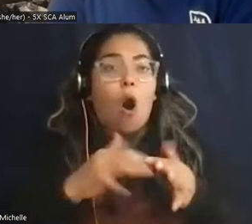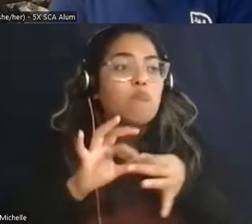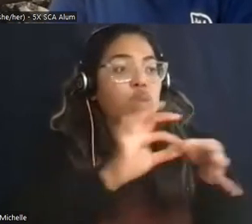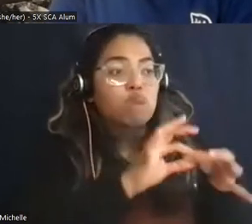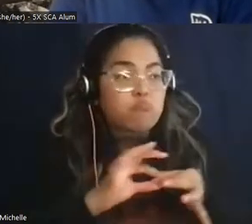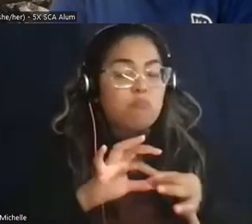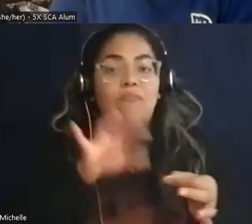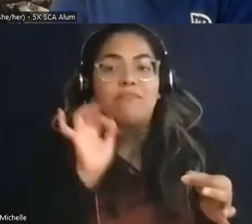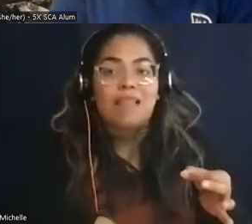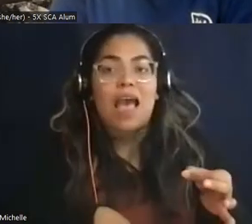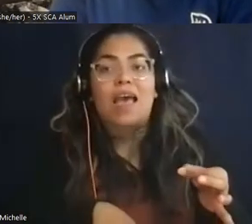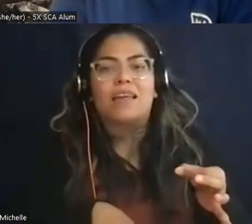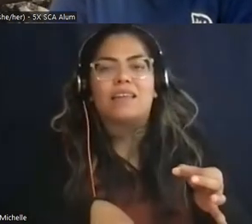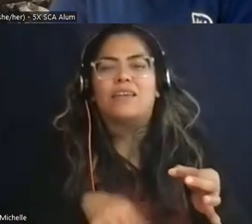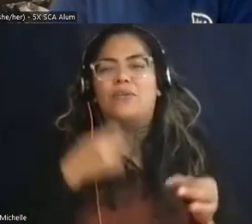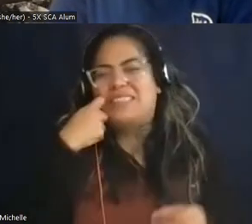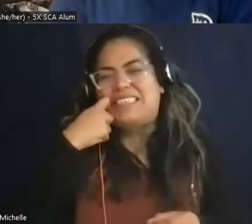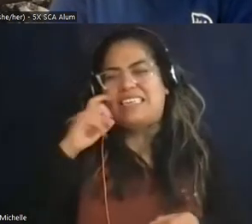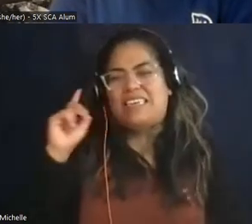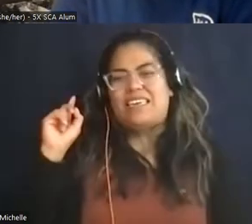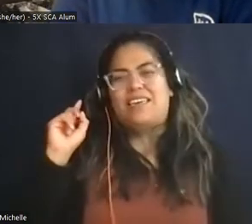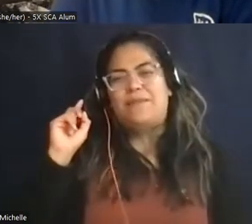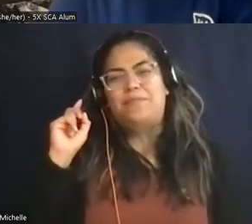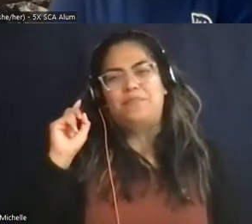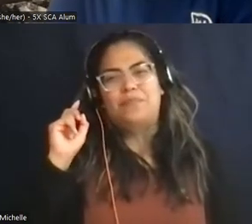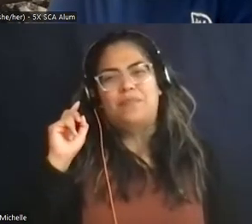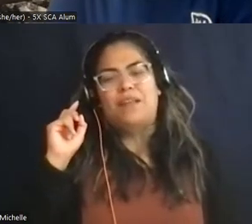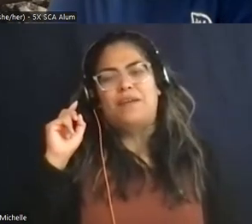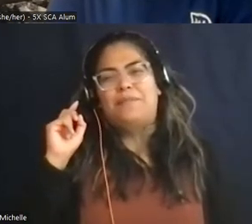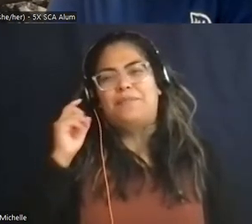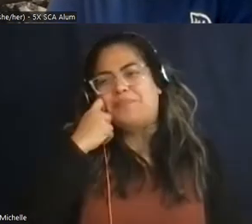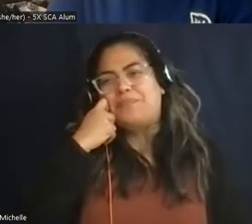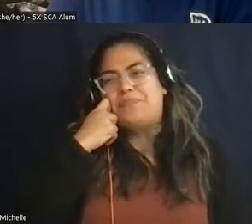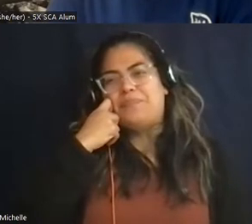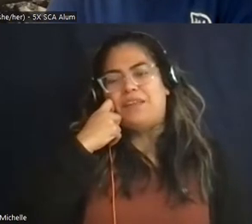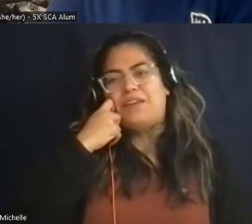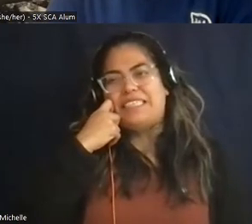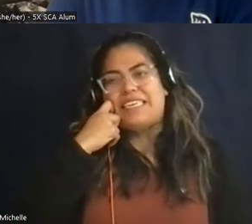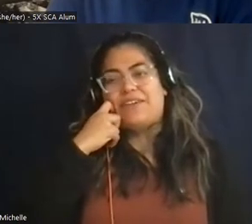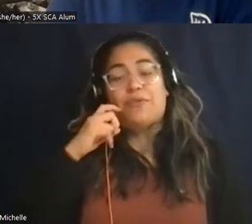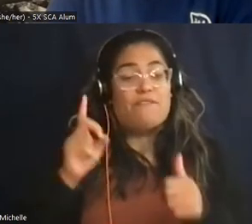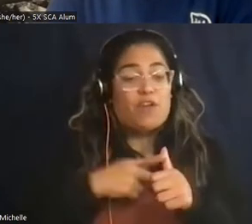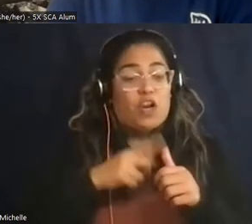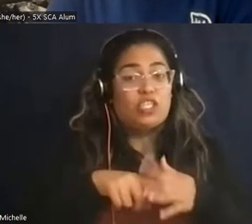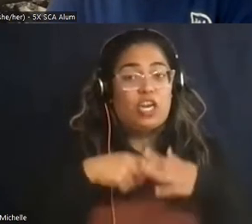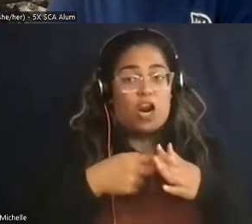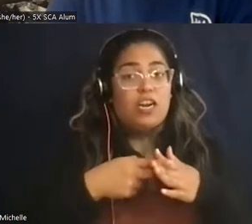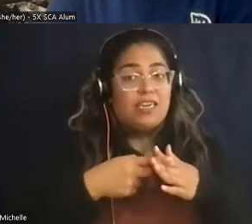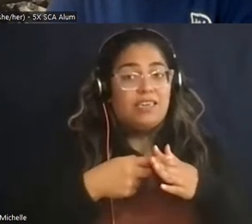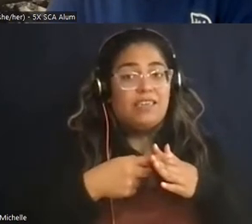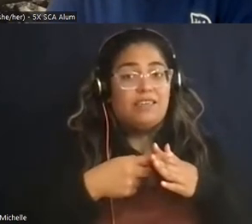gentleman that was that seasonal with me i'm still friends with he came and